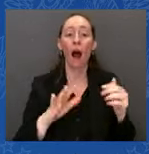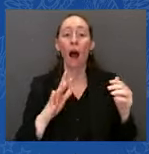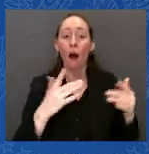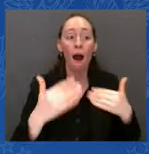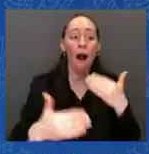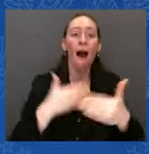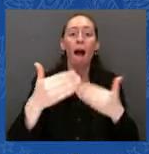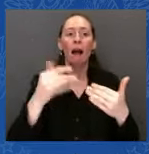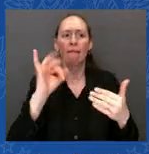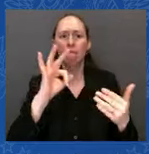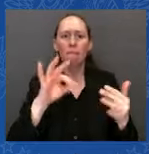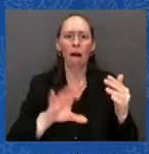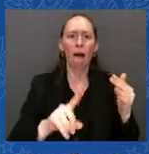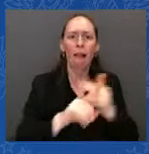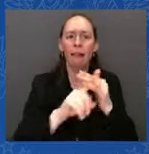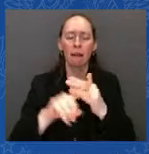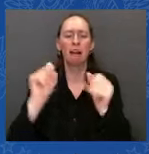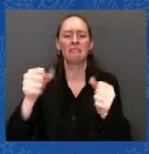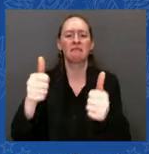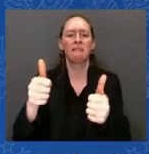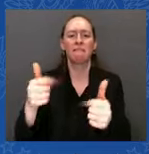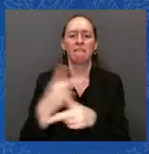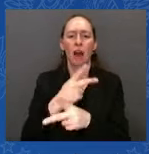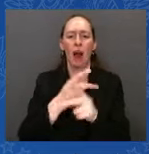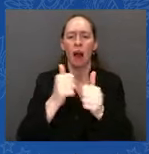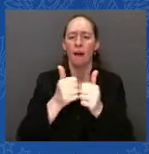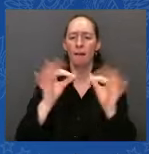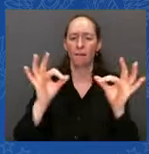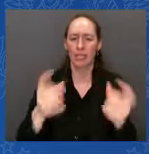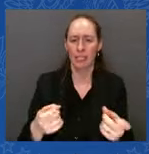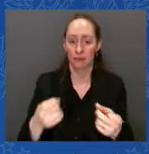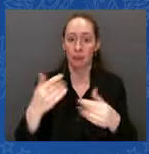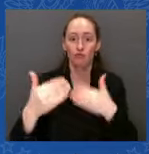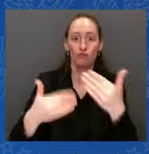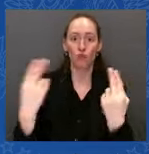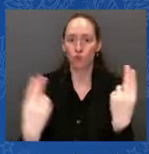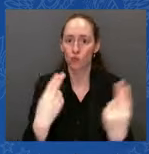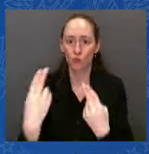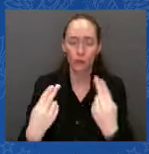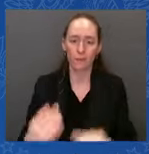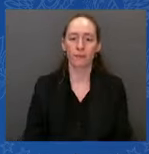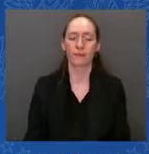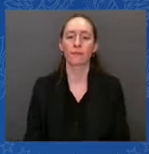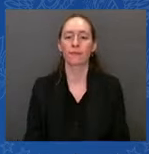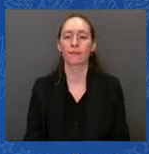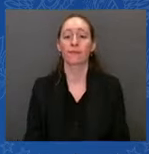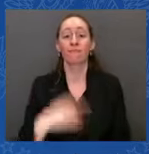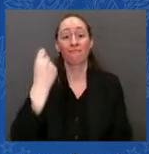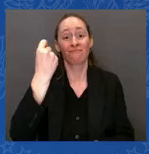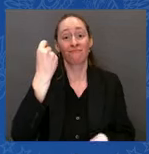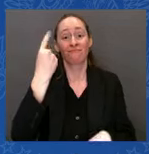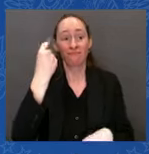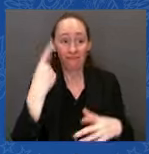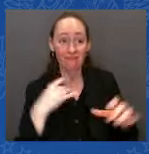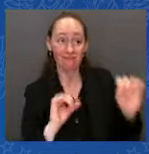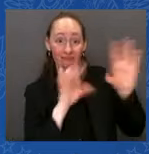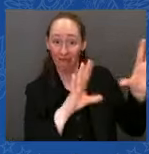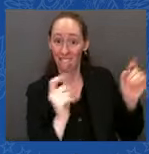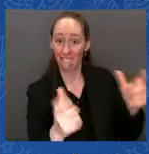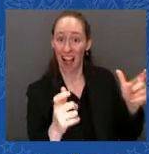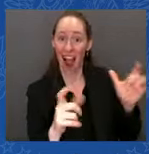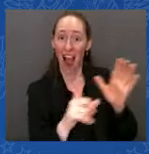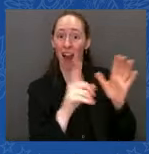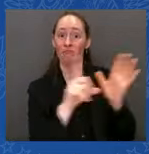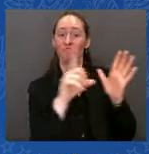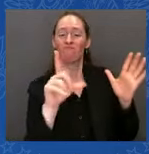to the field is going to take time. Time that we'll see and we'll use to make sure the Ukrainians are fully prepared to integrate the